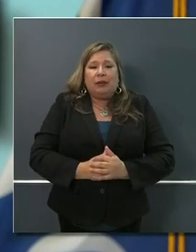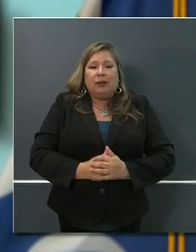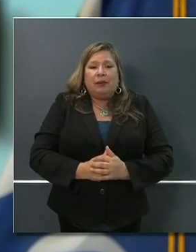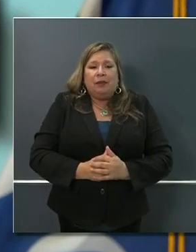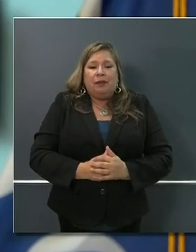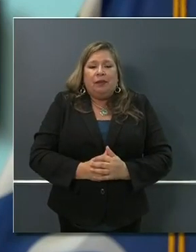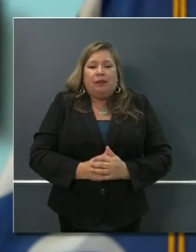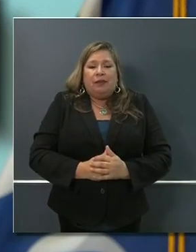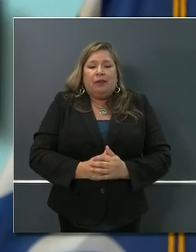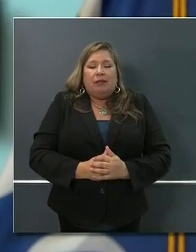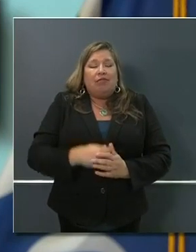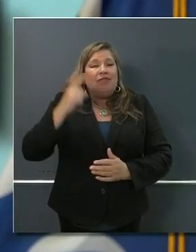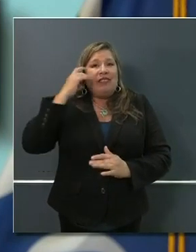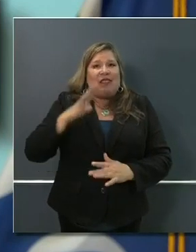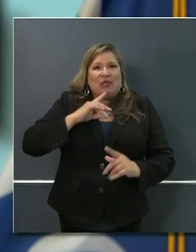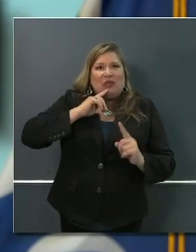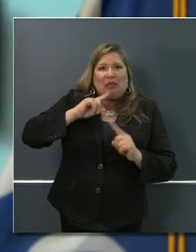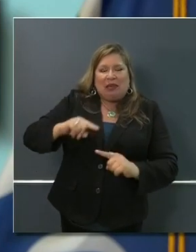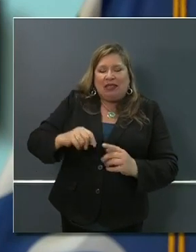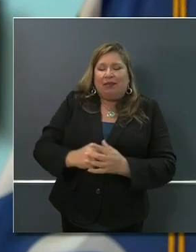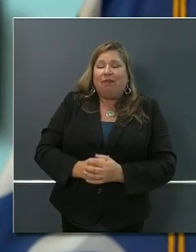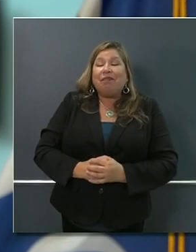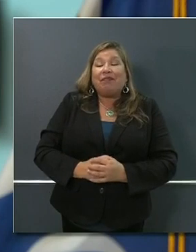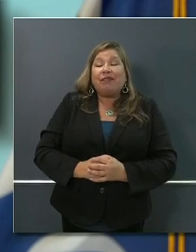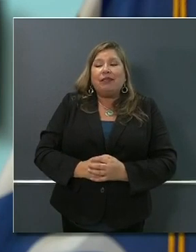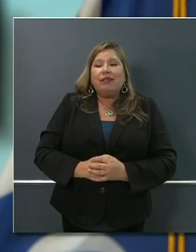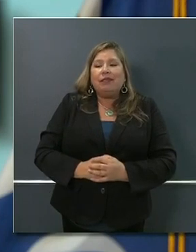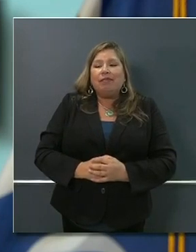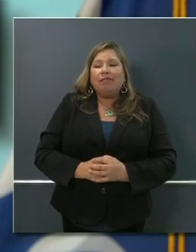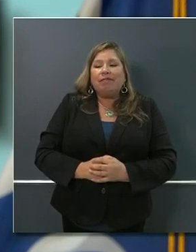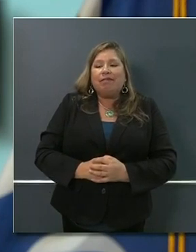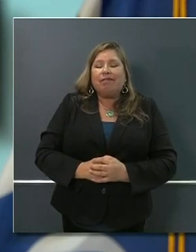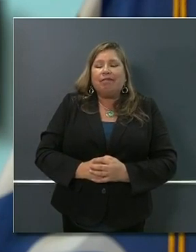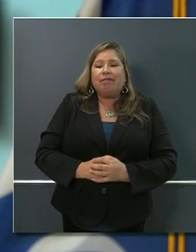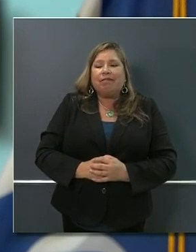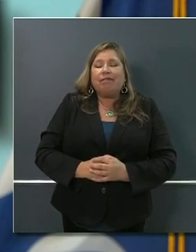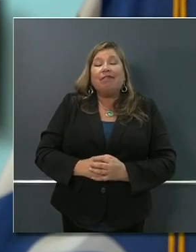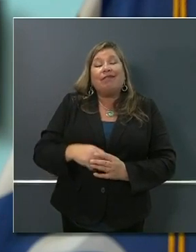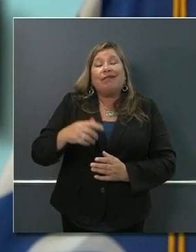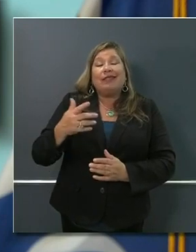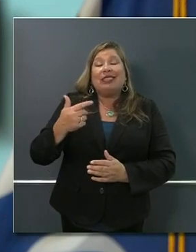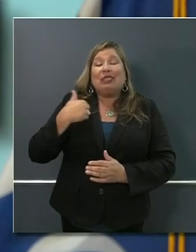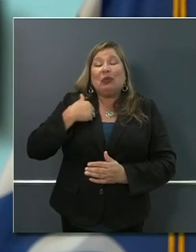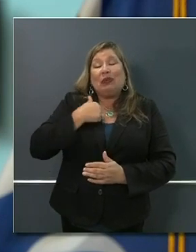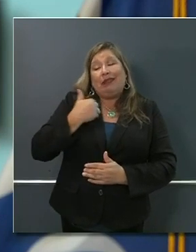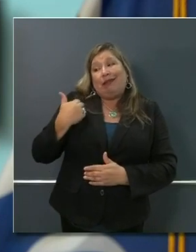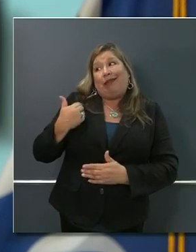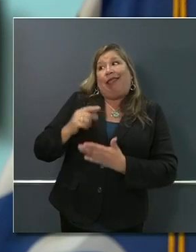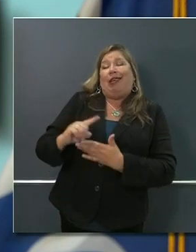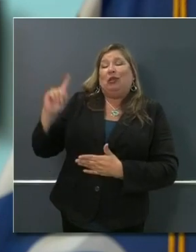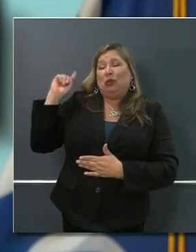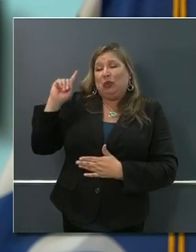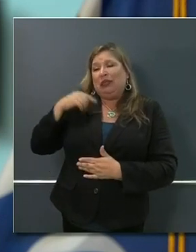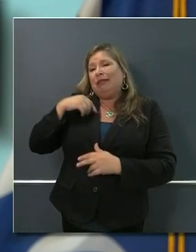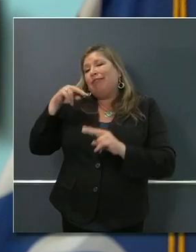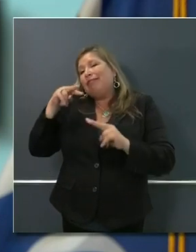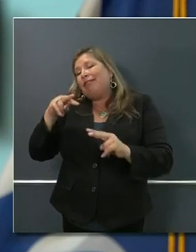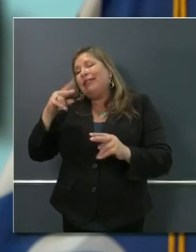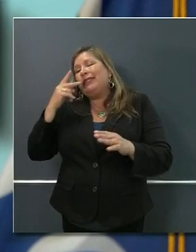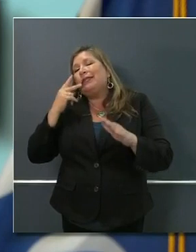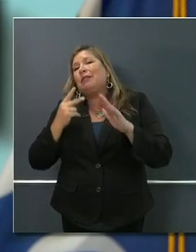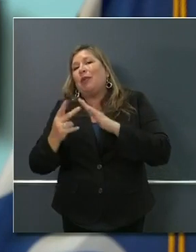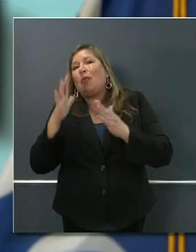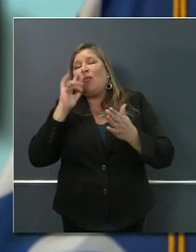concerns around what we anticipated would occur on the coast of California. There were about 100 beaches,